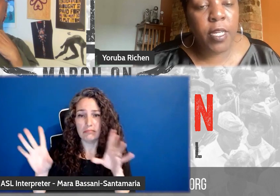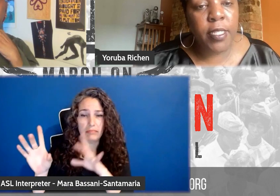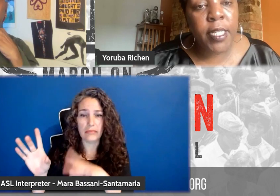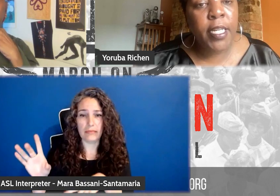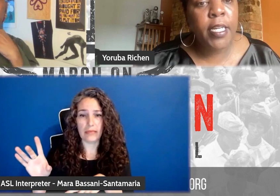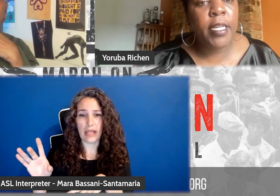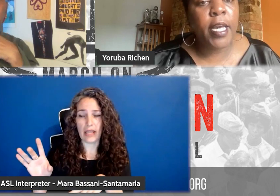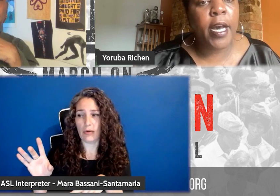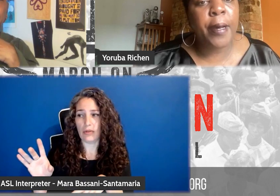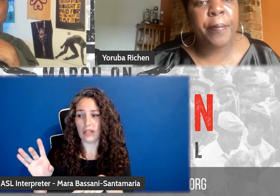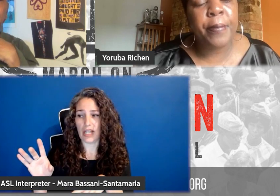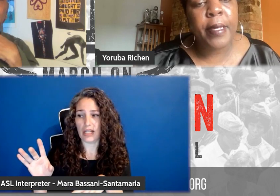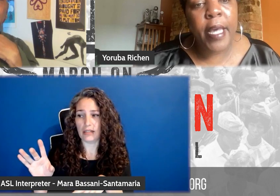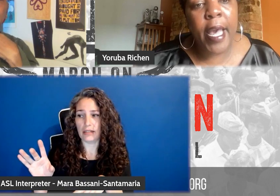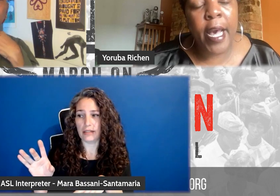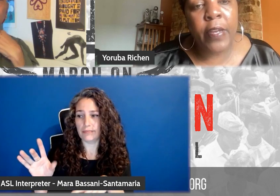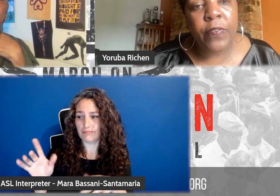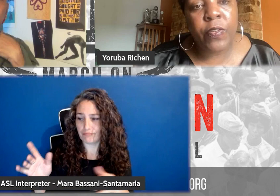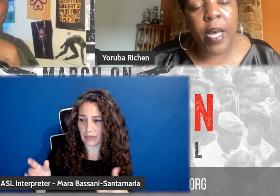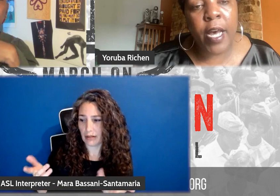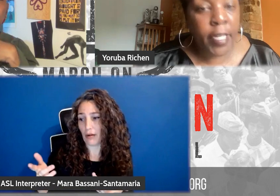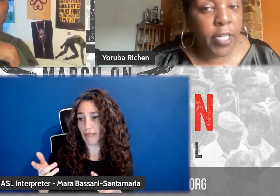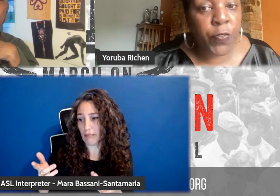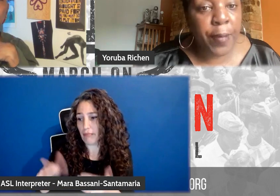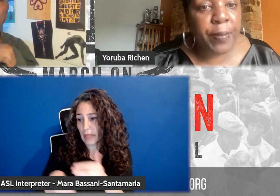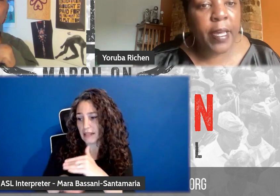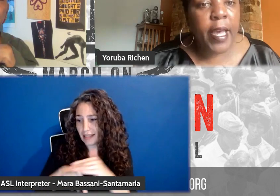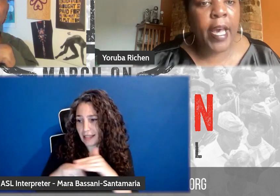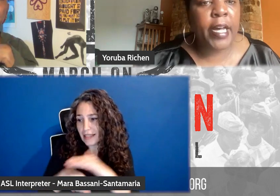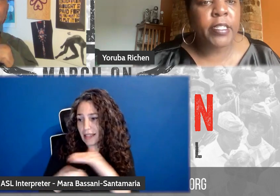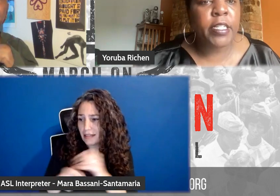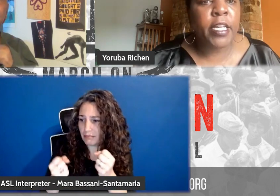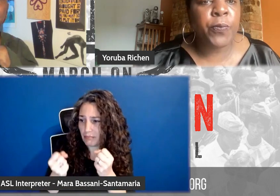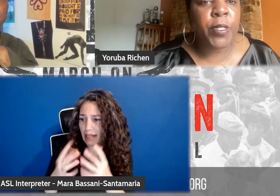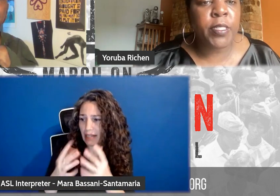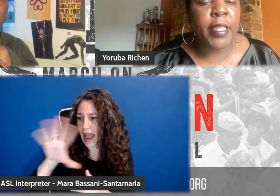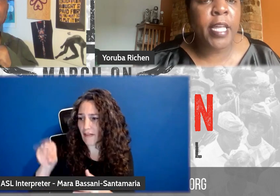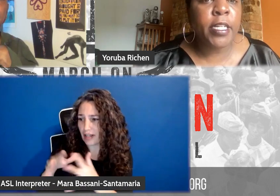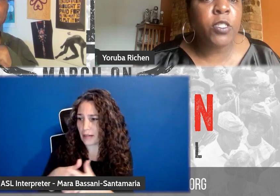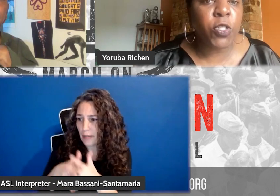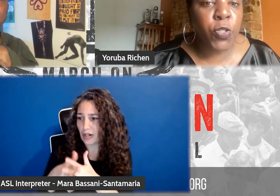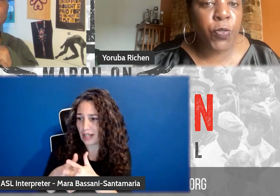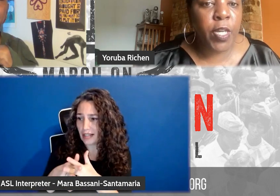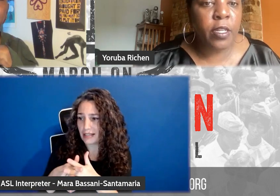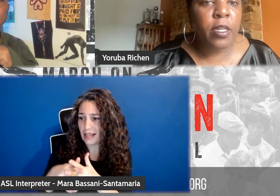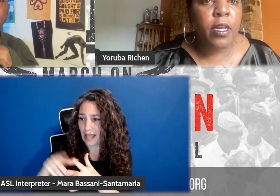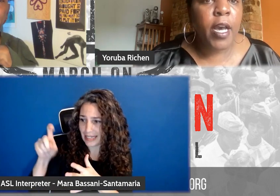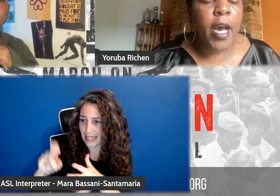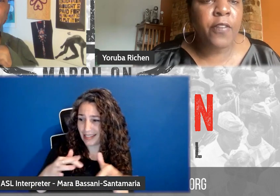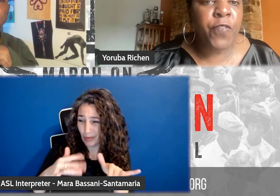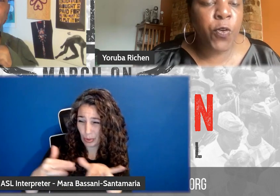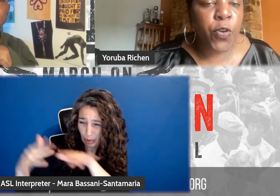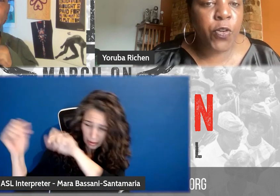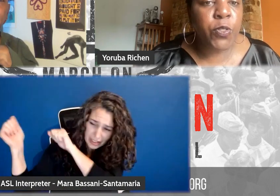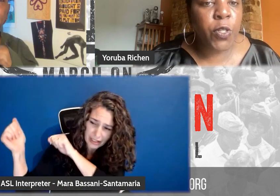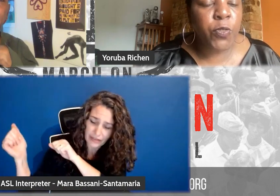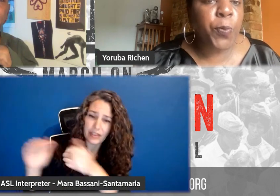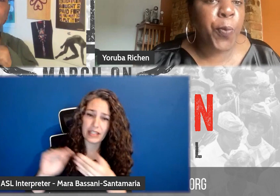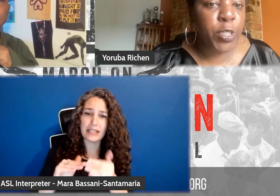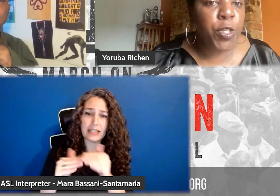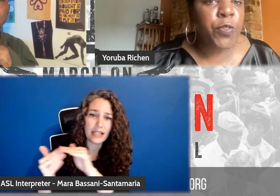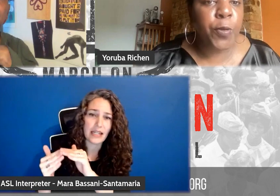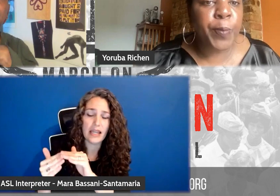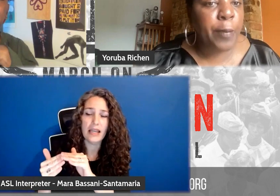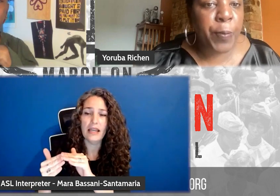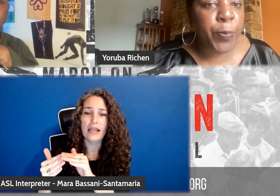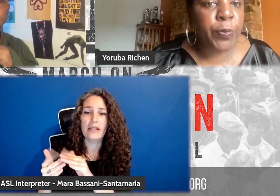the city and killed them. And it was, and then instituted voter, you know,